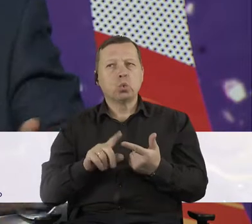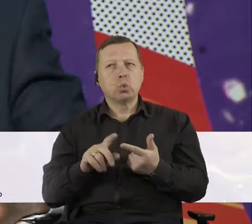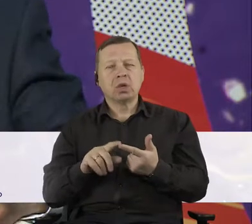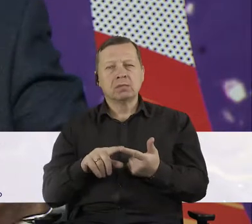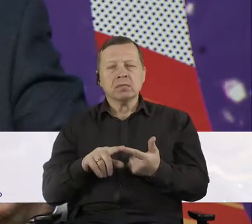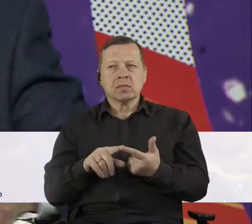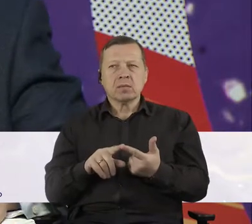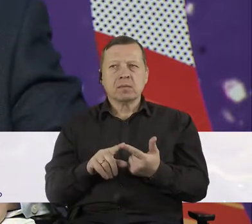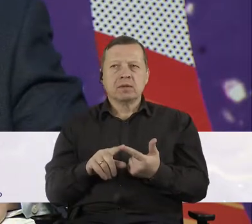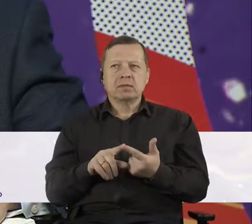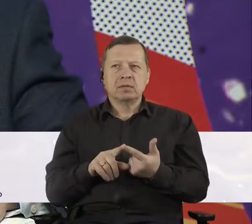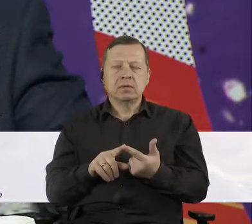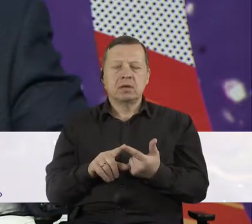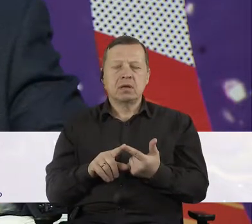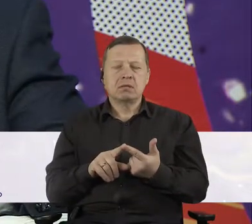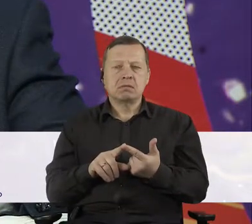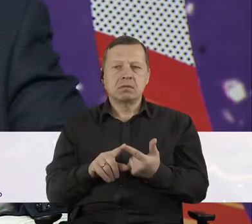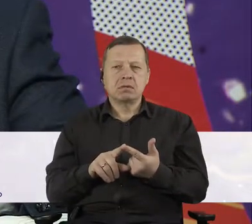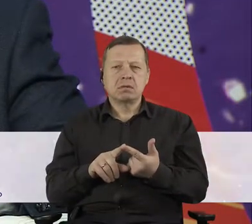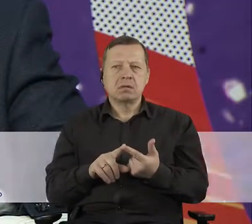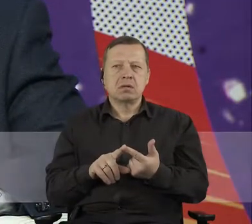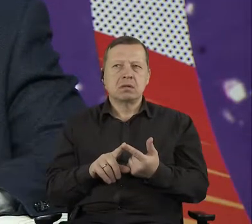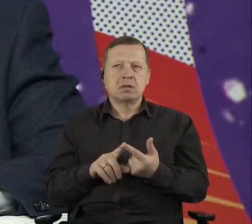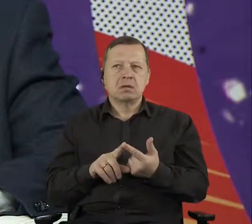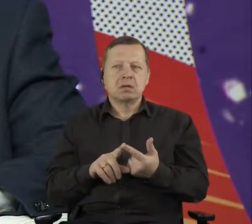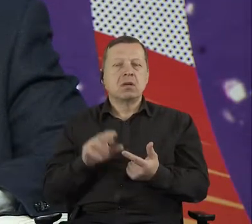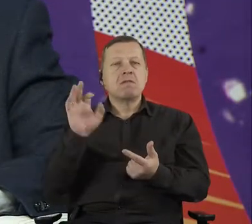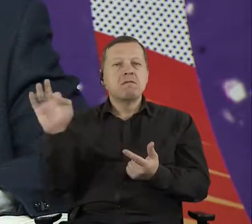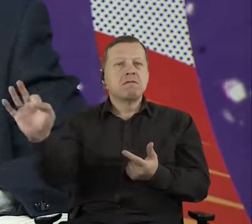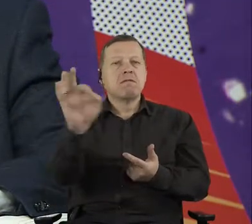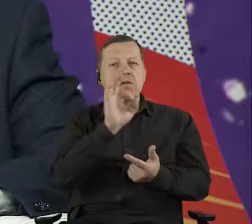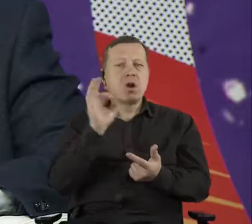ask your opinion and your view. I will be bringing back